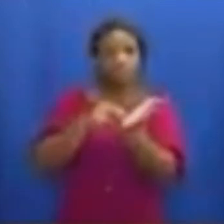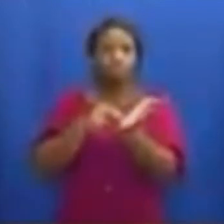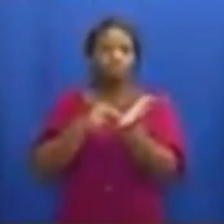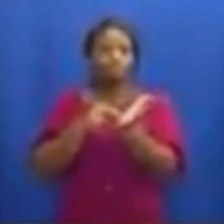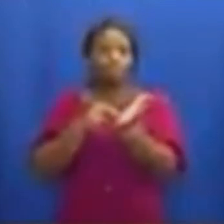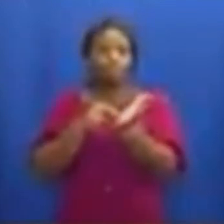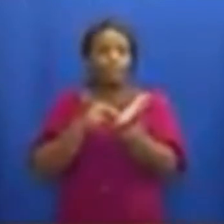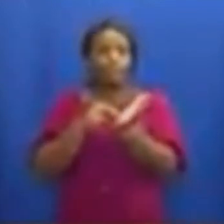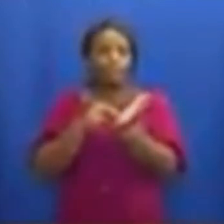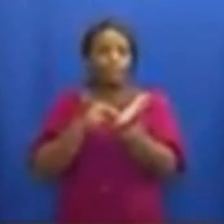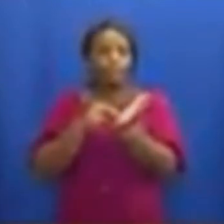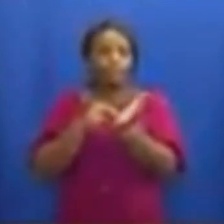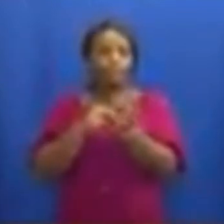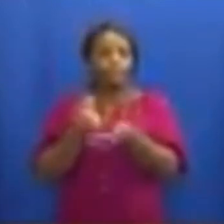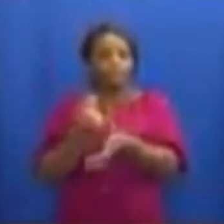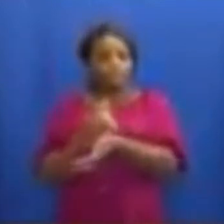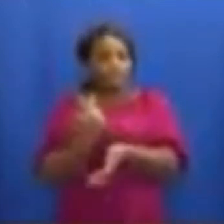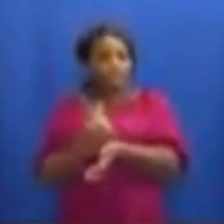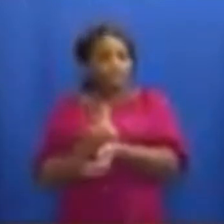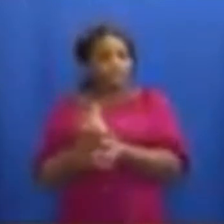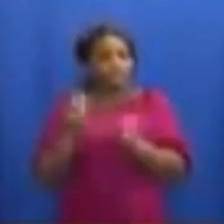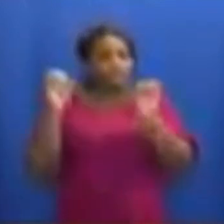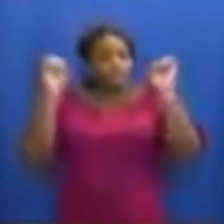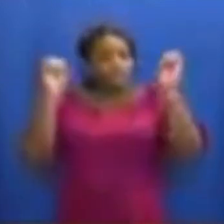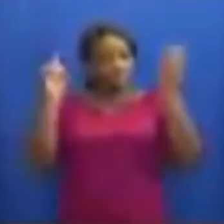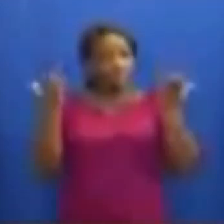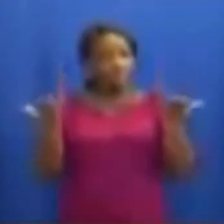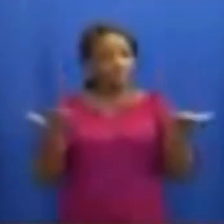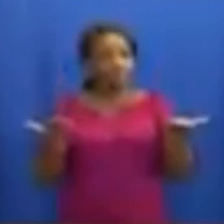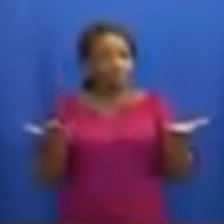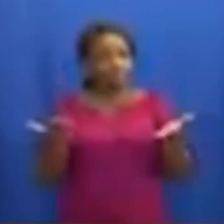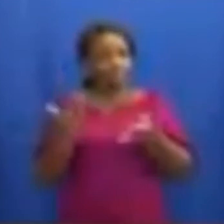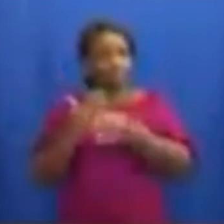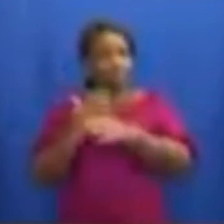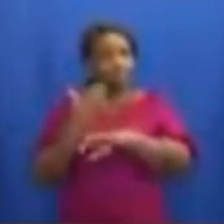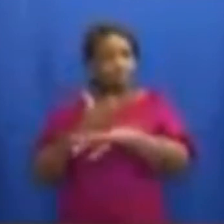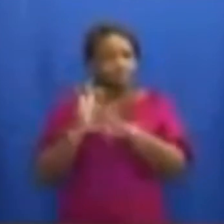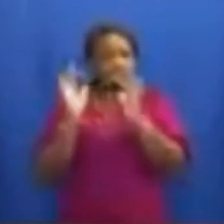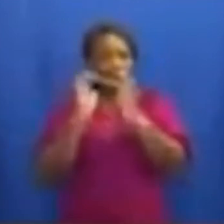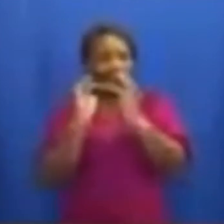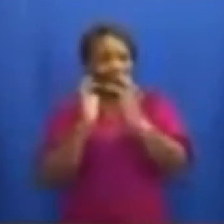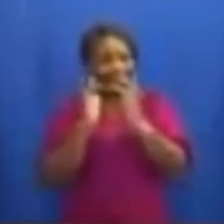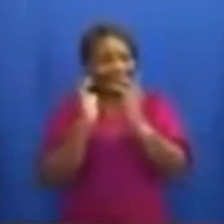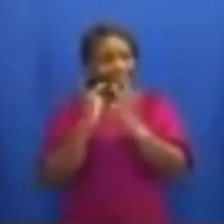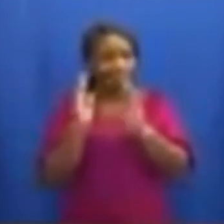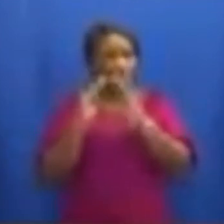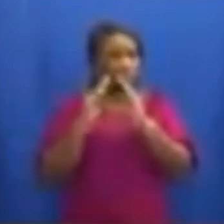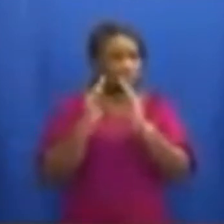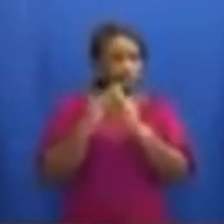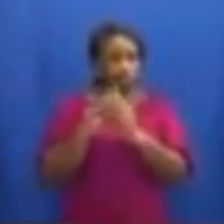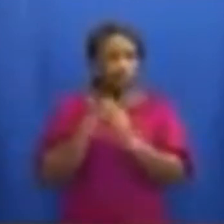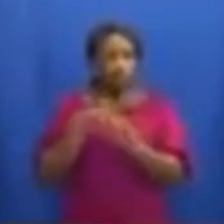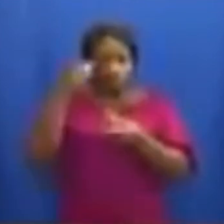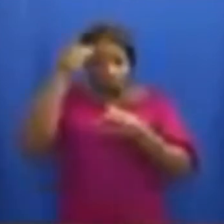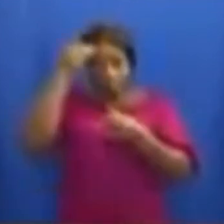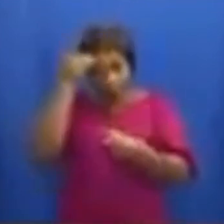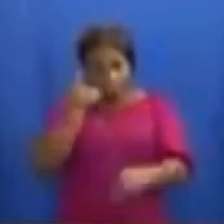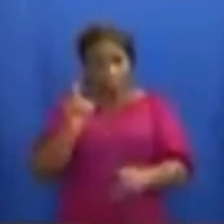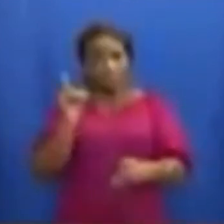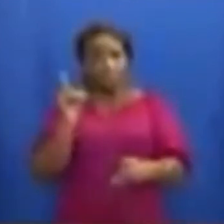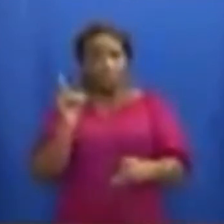The Ghana Education Service, after further consultations, has decided